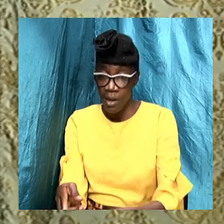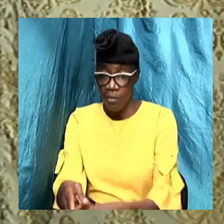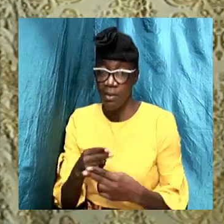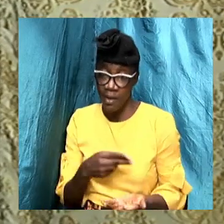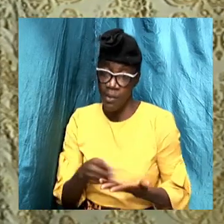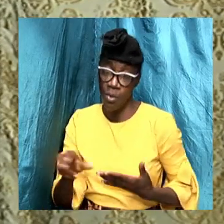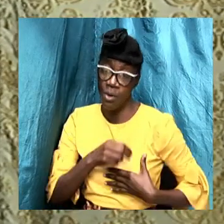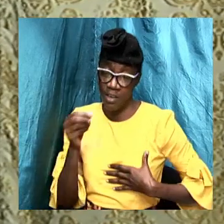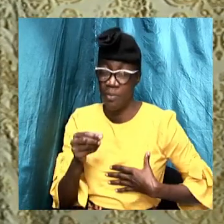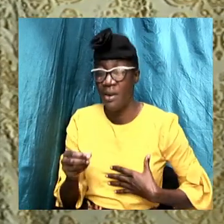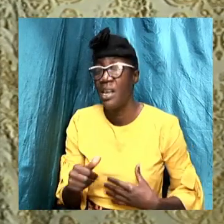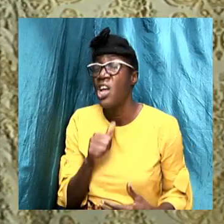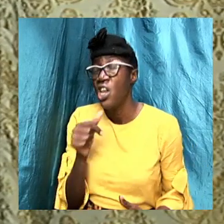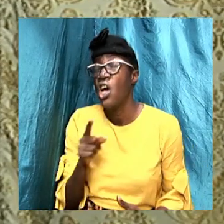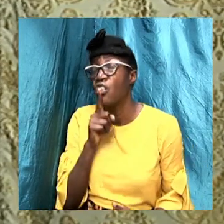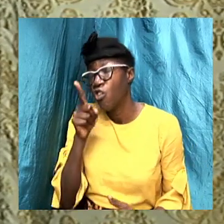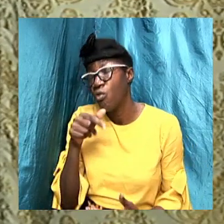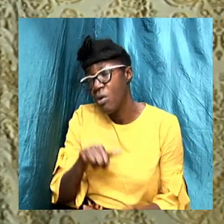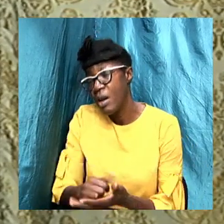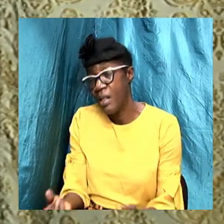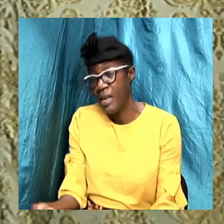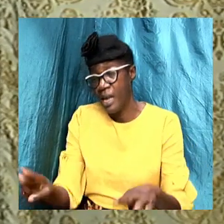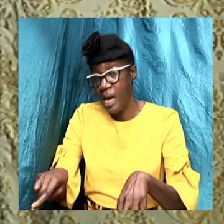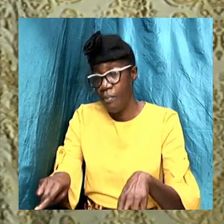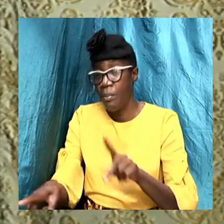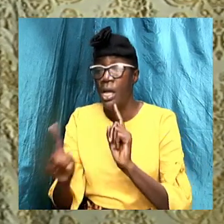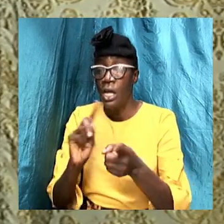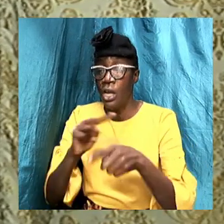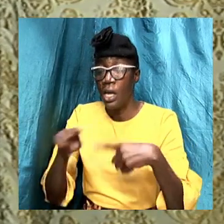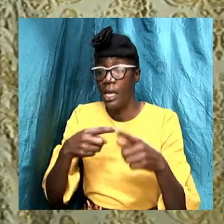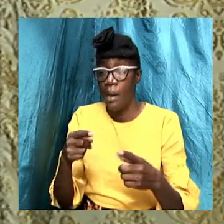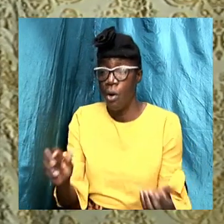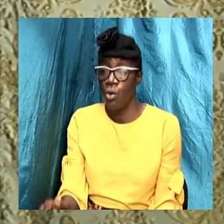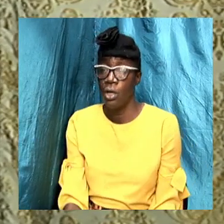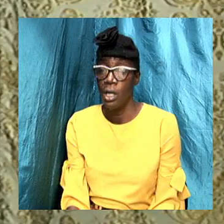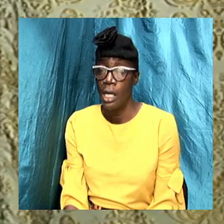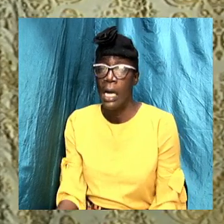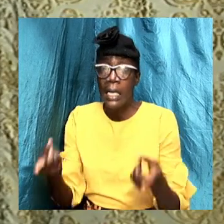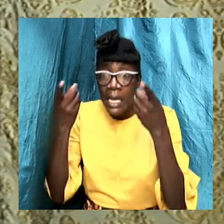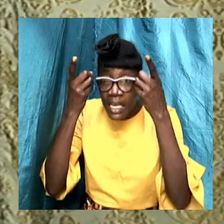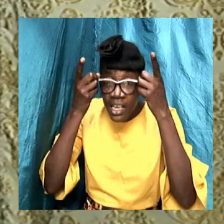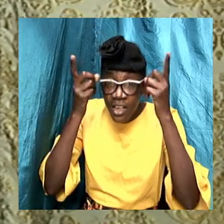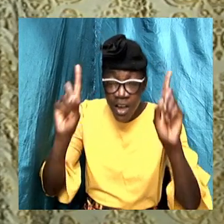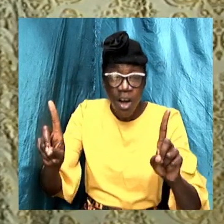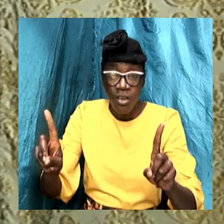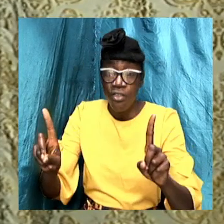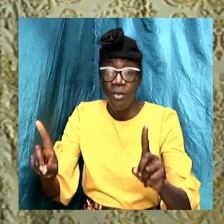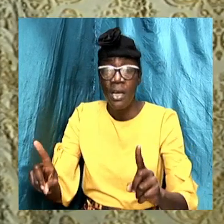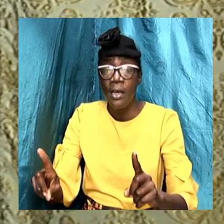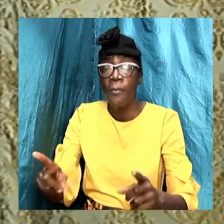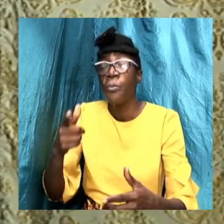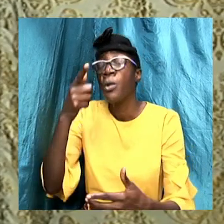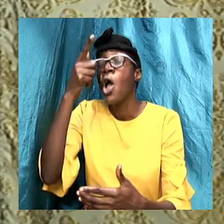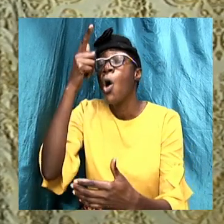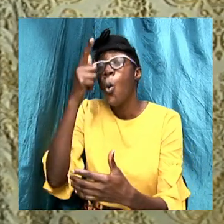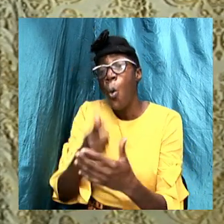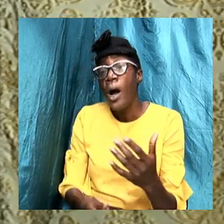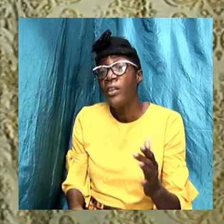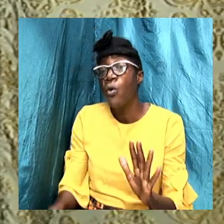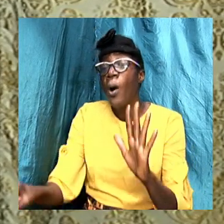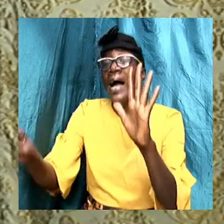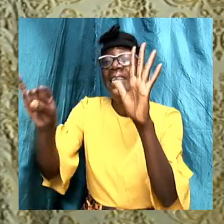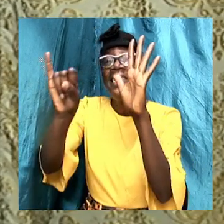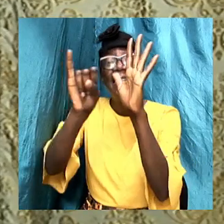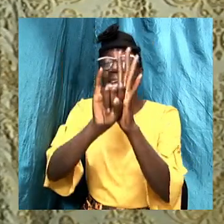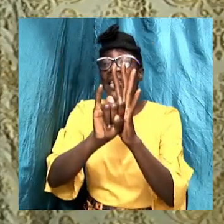Not sure that that will happen. But look here, we're talking about the doctrine, we're talking about, you know, that which we identify with,